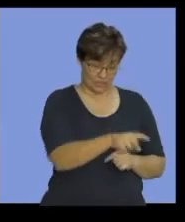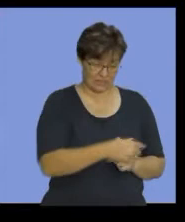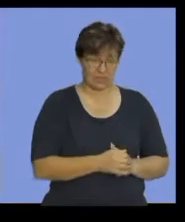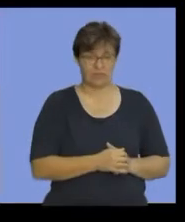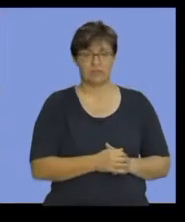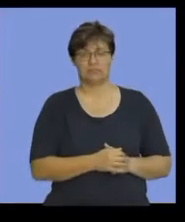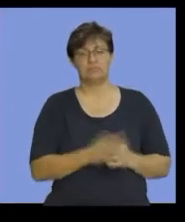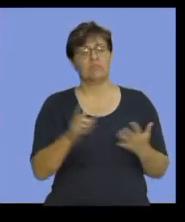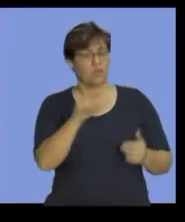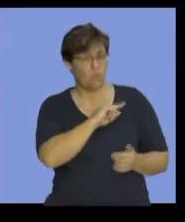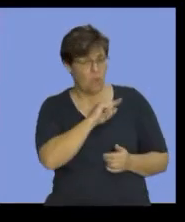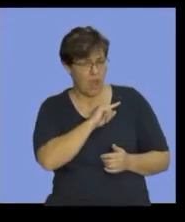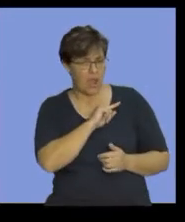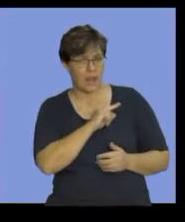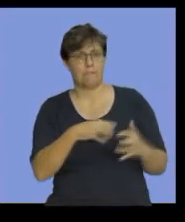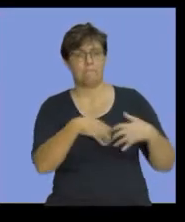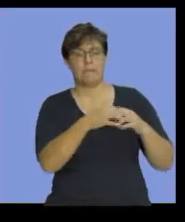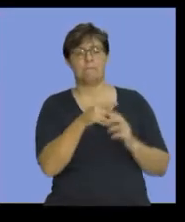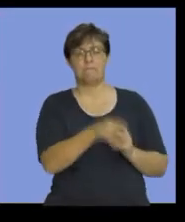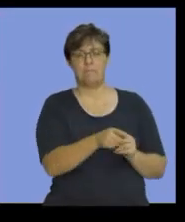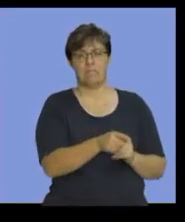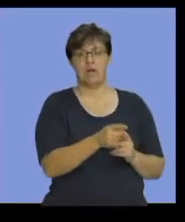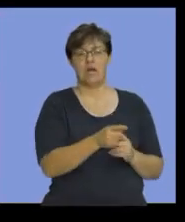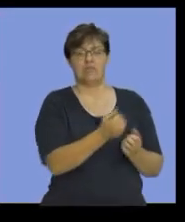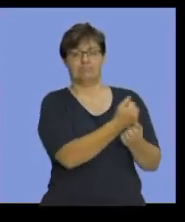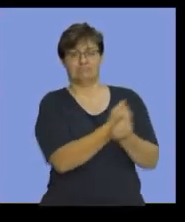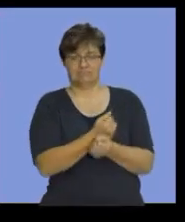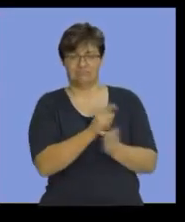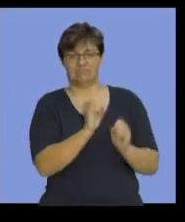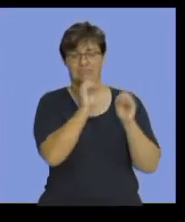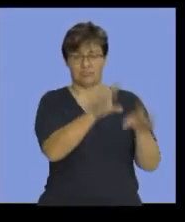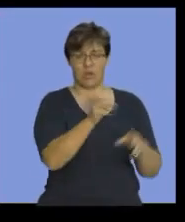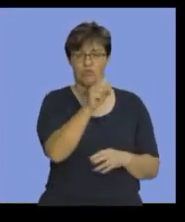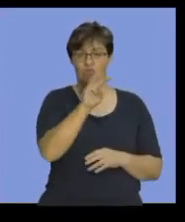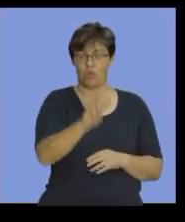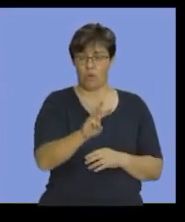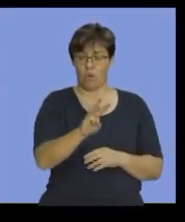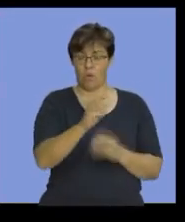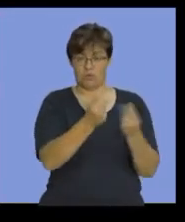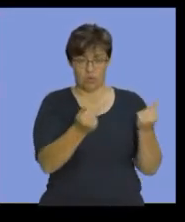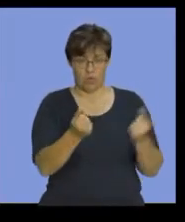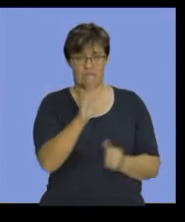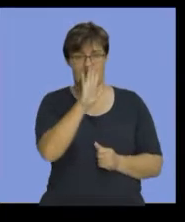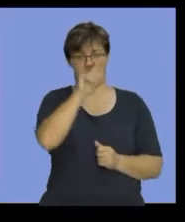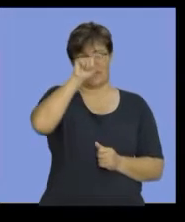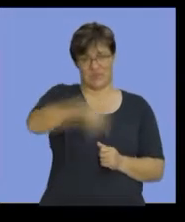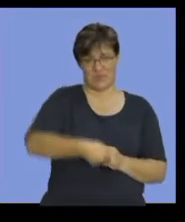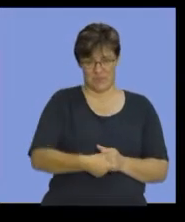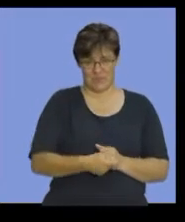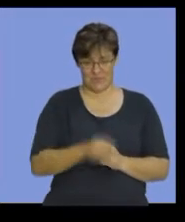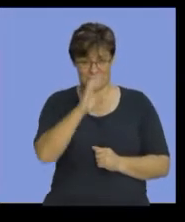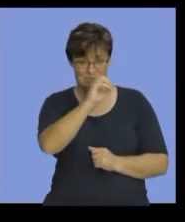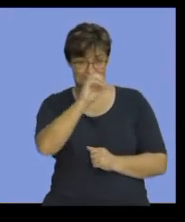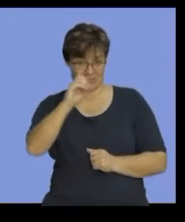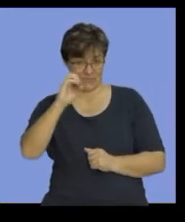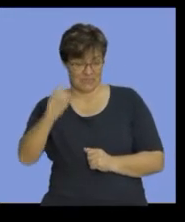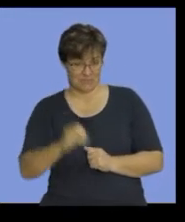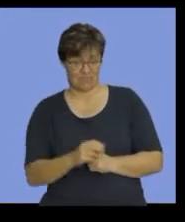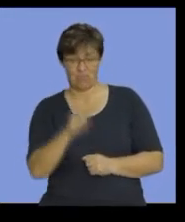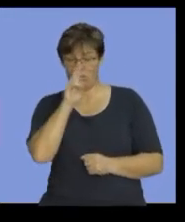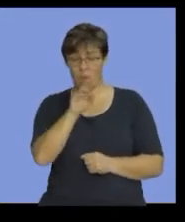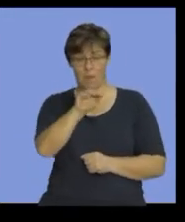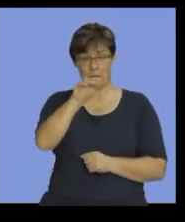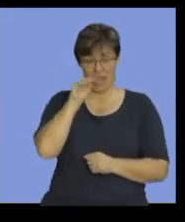the next one we have here is carriage on raw materials was paid 5,000 rand. Therefore, look at your bank.